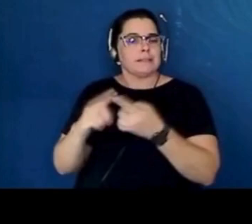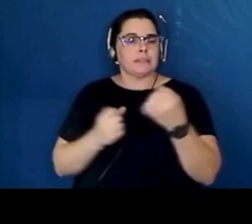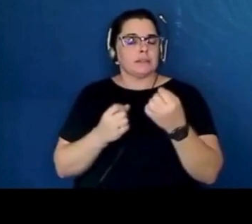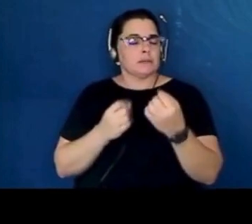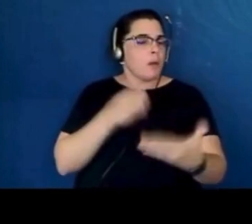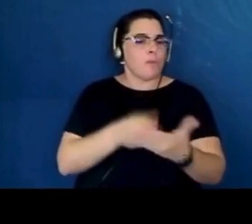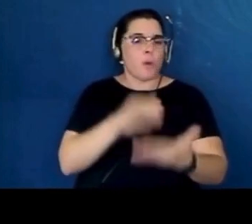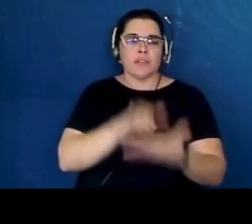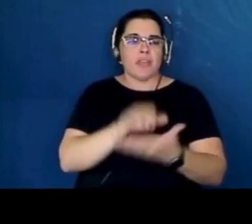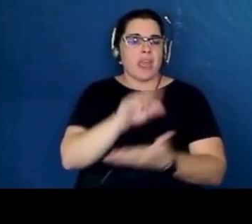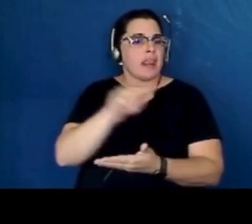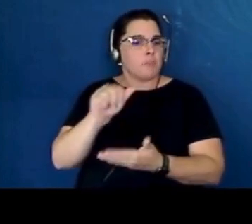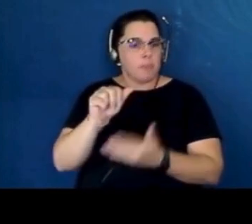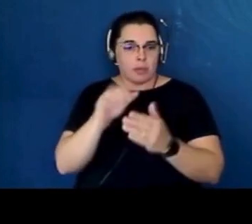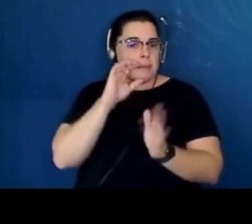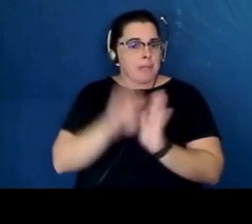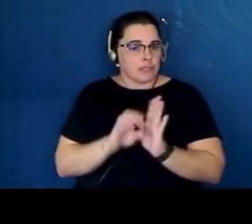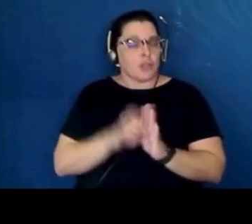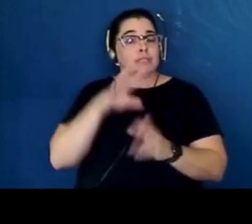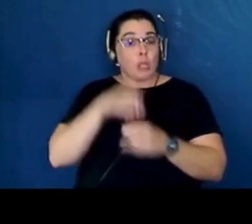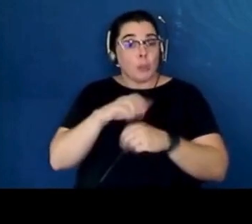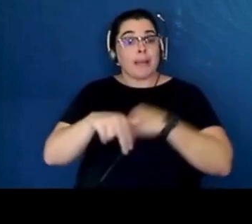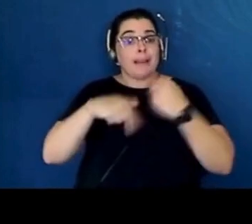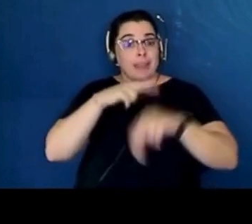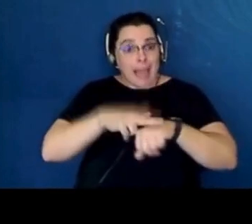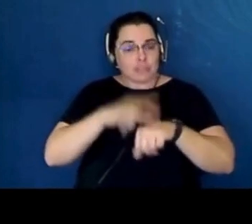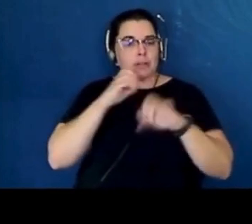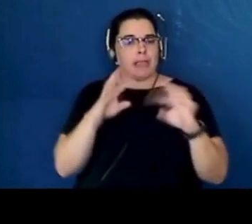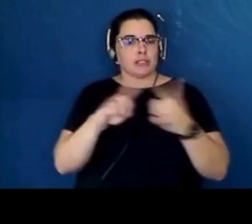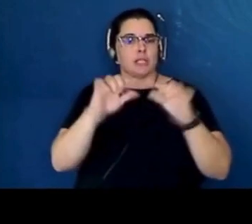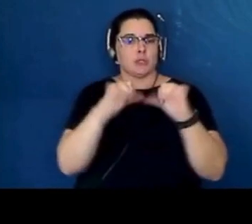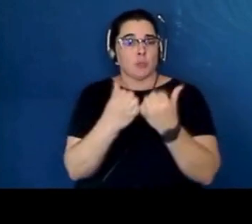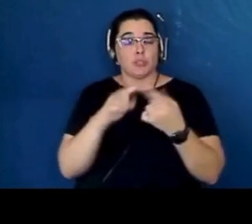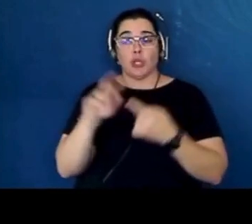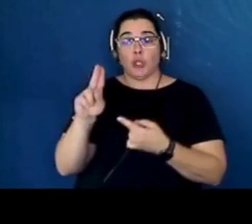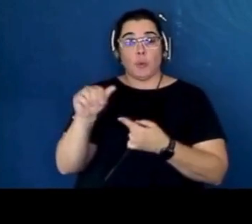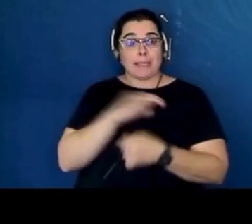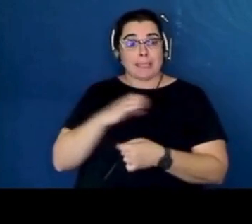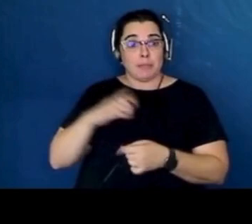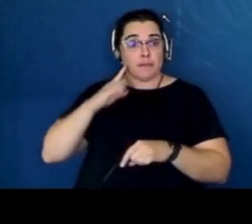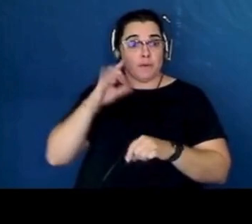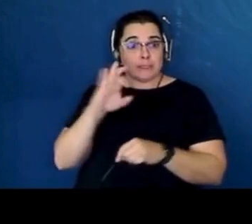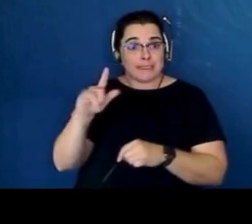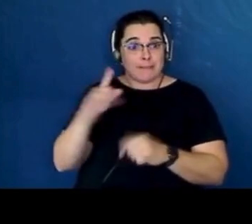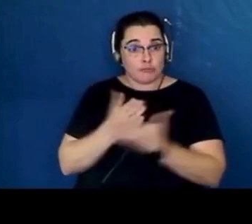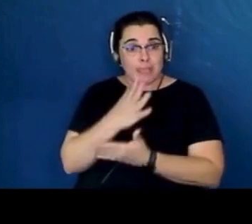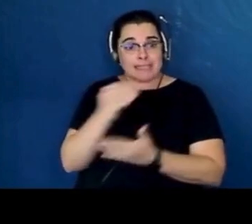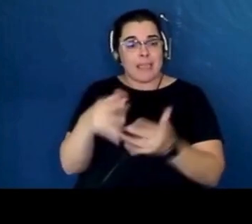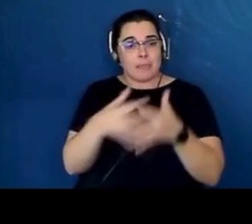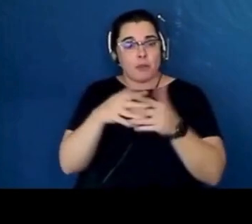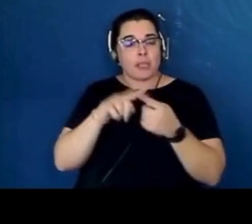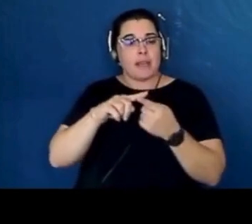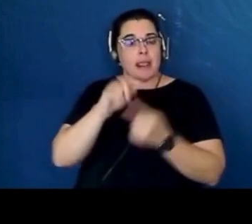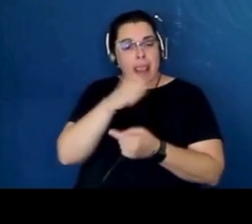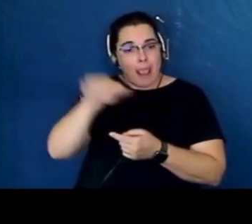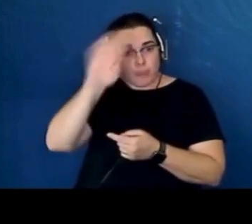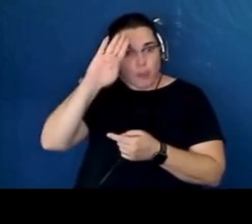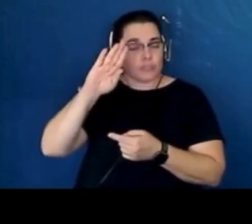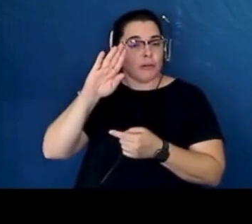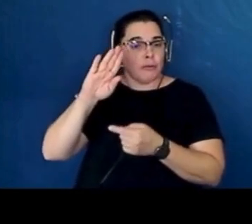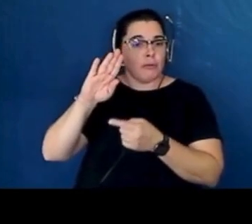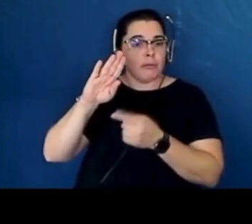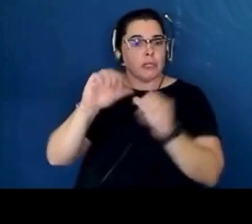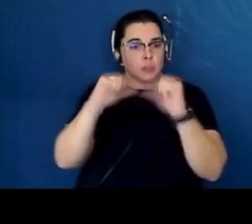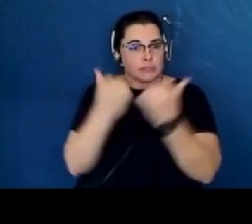American mascots include the National Education Association, the U.S. Commission on Civil Rights, and the American Anthropological Association.